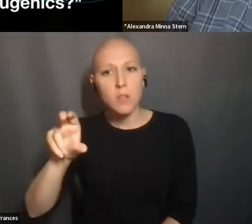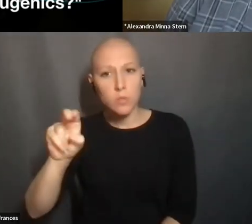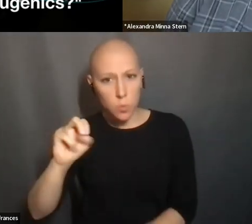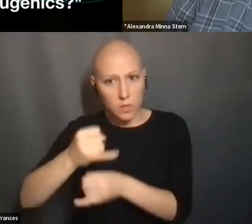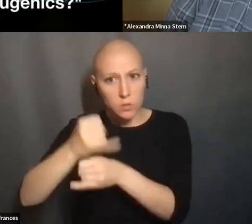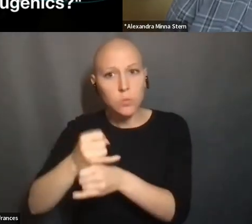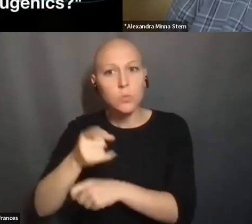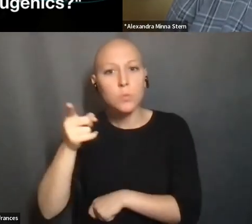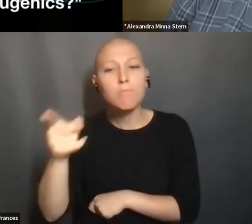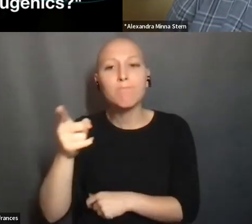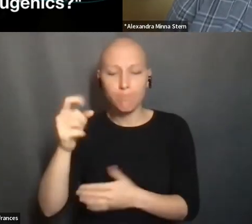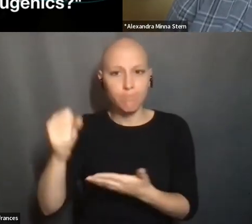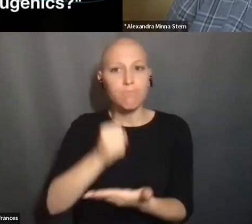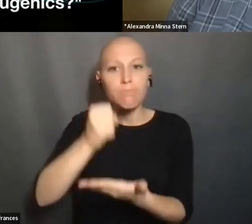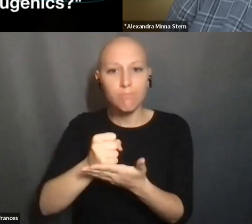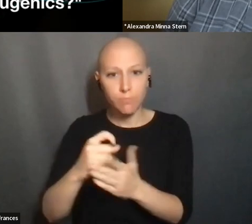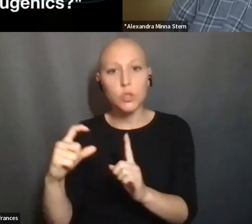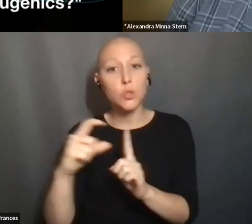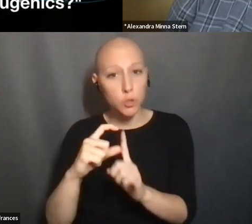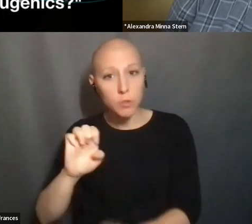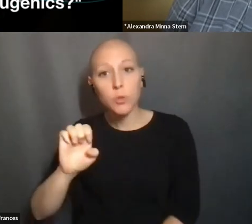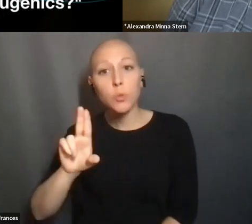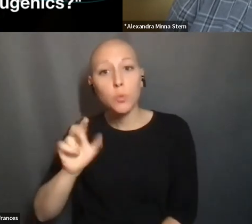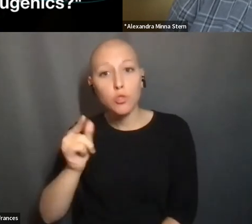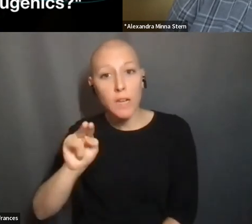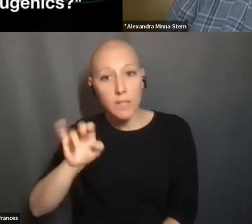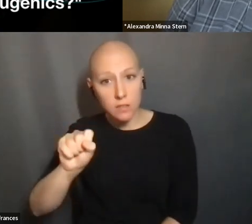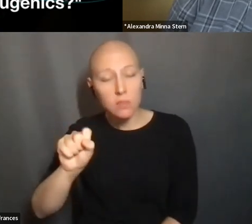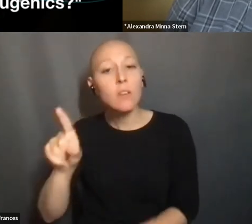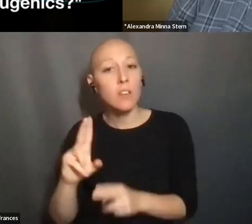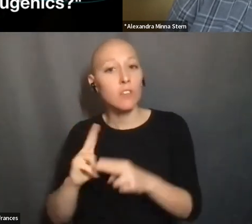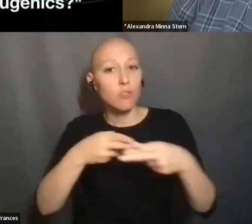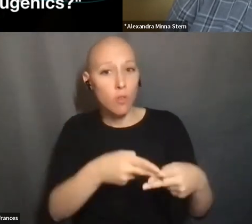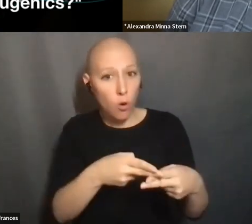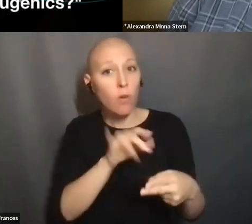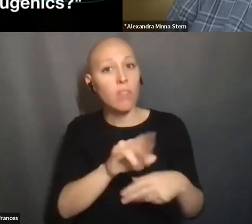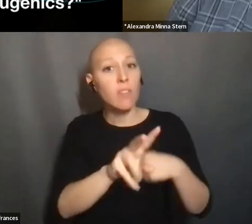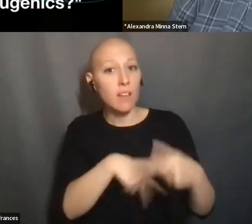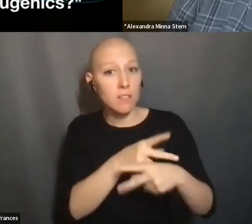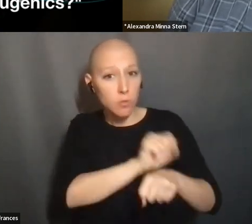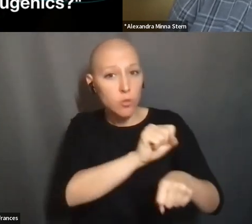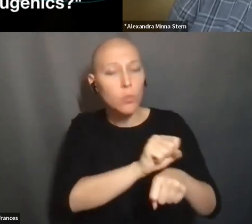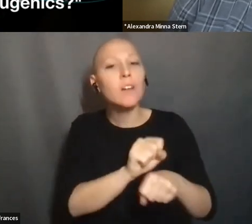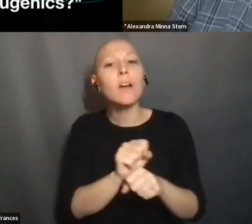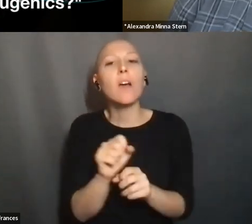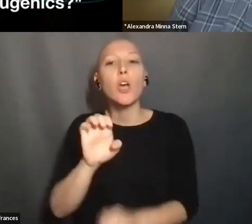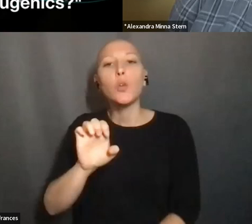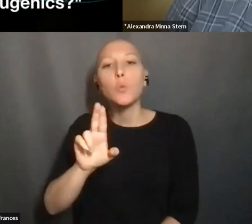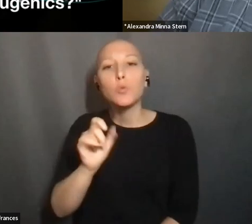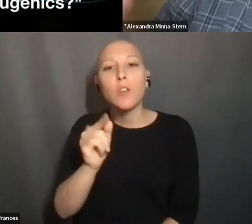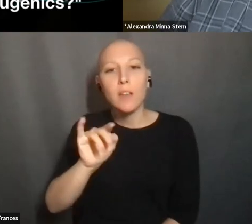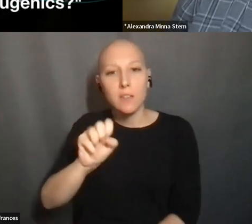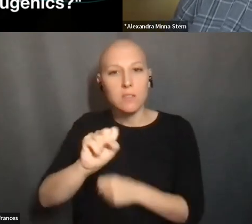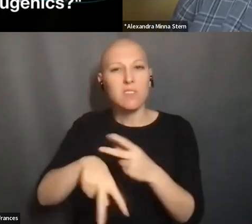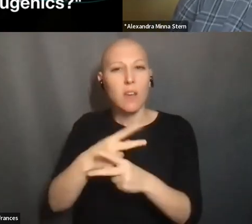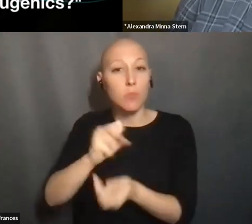HELPED COIN THE TERM, HE DID REFER TO IT AS A EGENIC TYPE OF SOCIAL WORK. HE LATER REVISED THAT AND